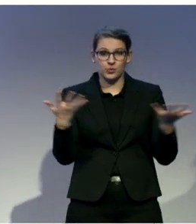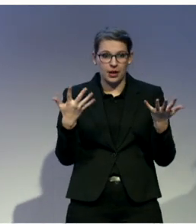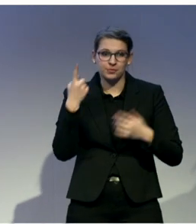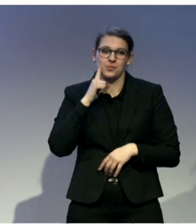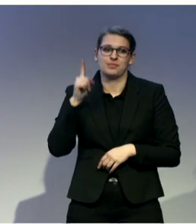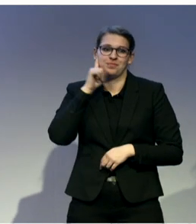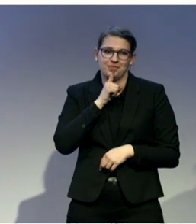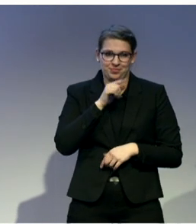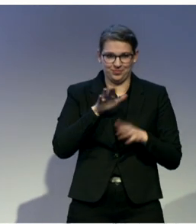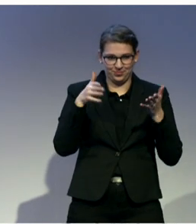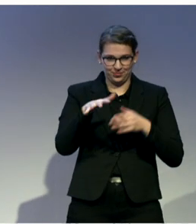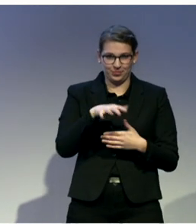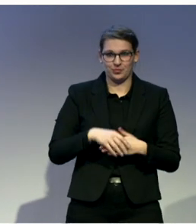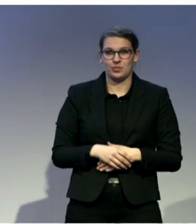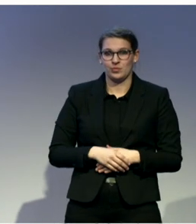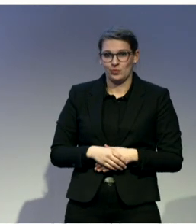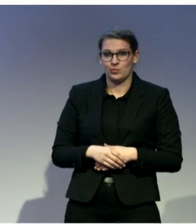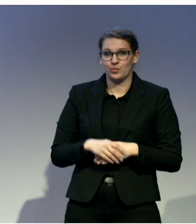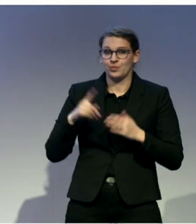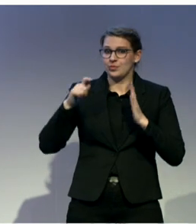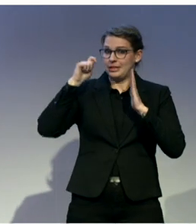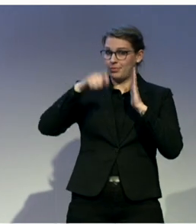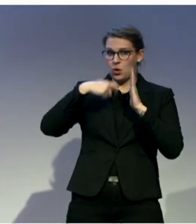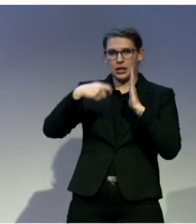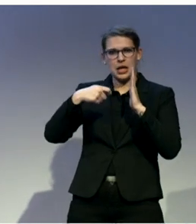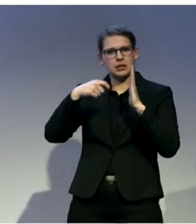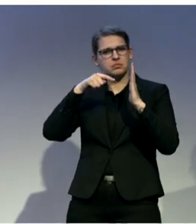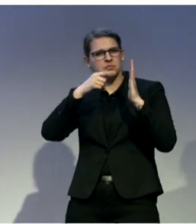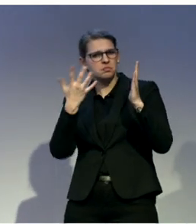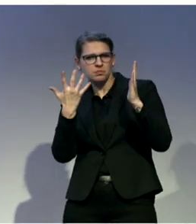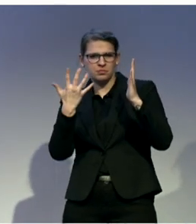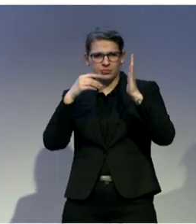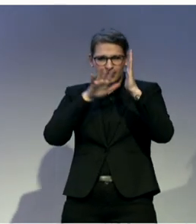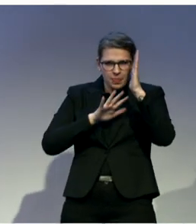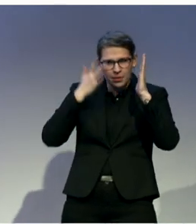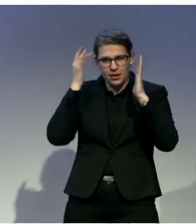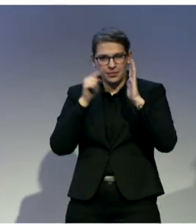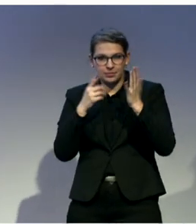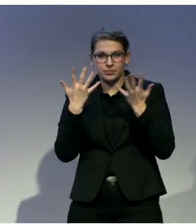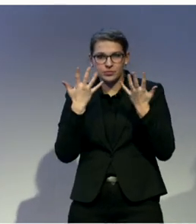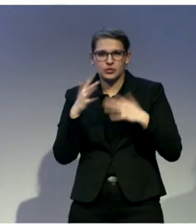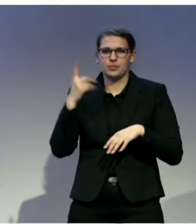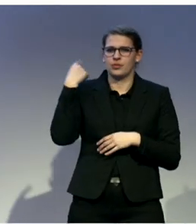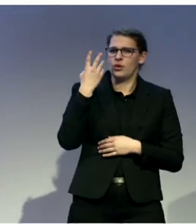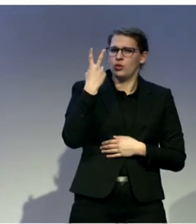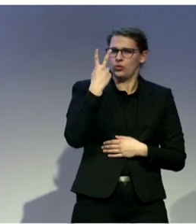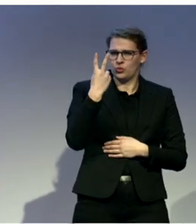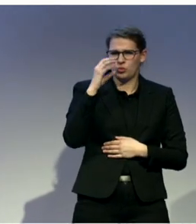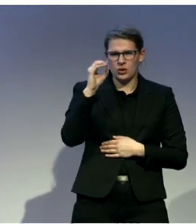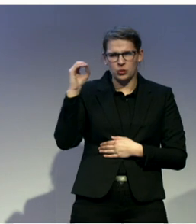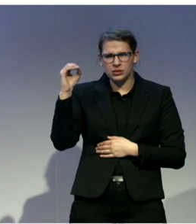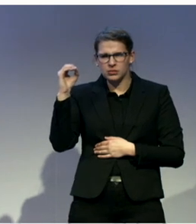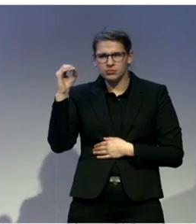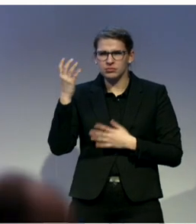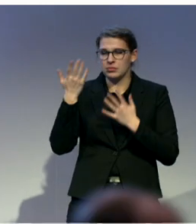The background of the project. My first trip to China was in 2000, so almost 19 years ago. I was with Gallaudet